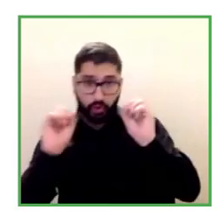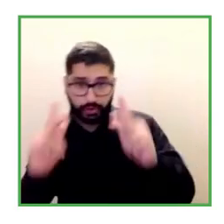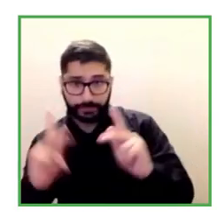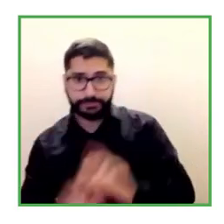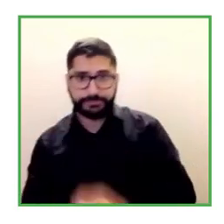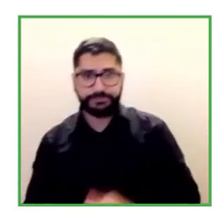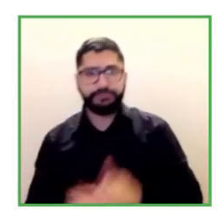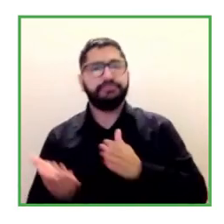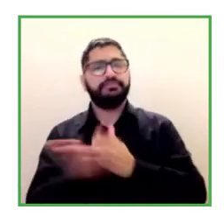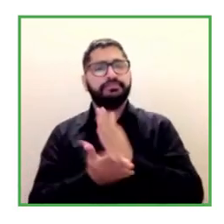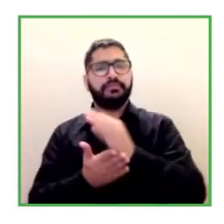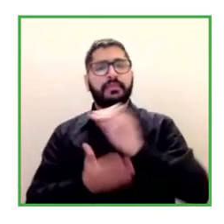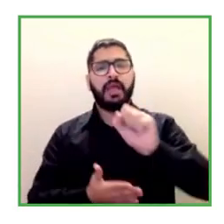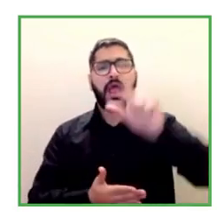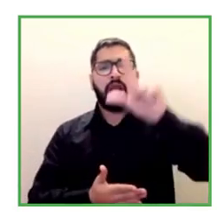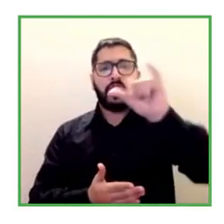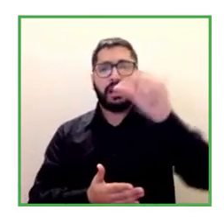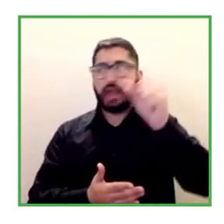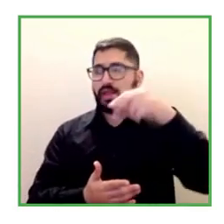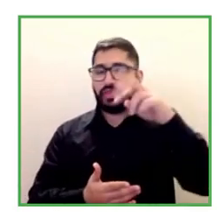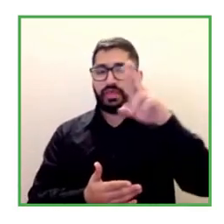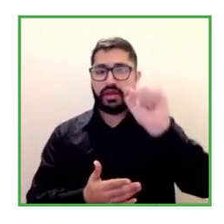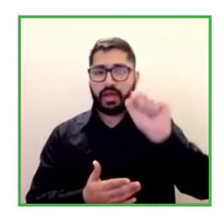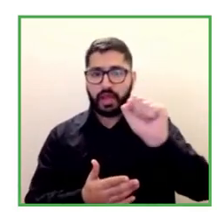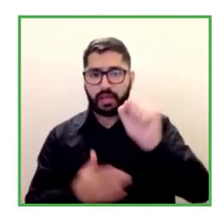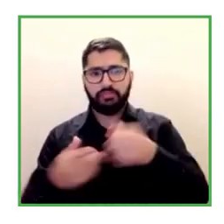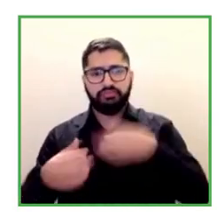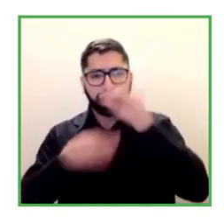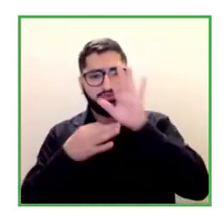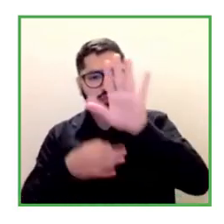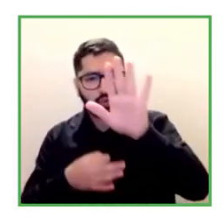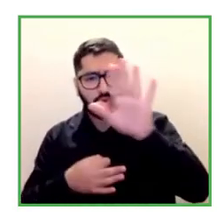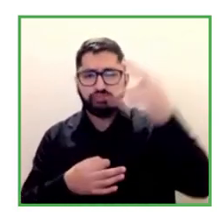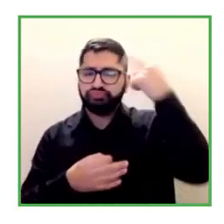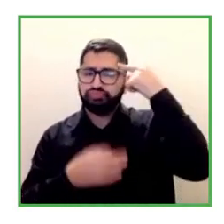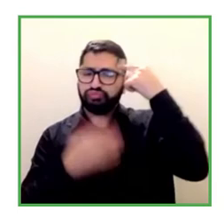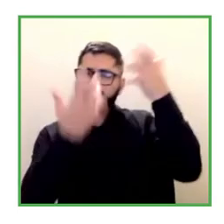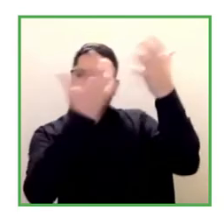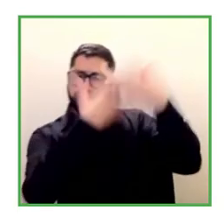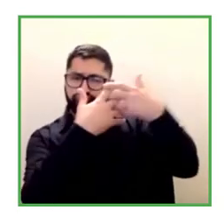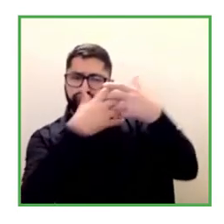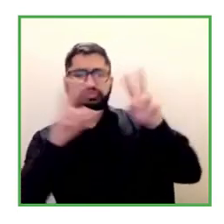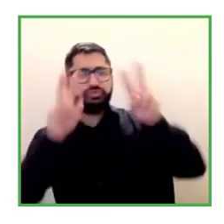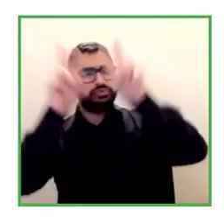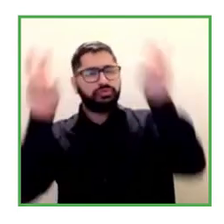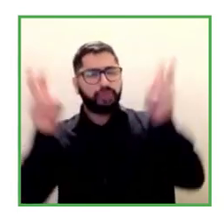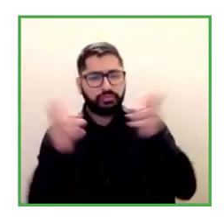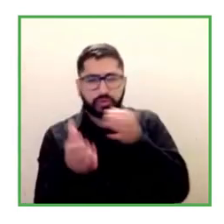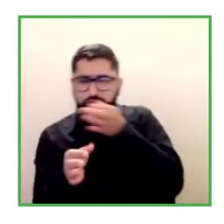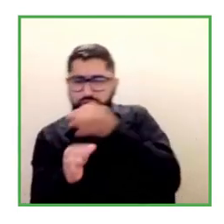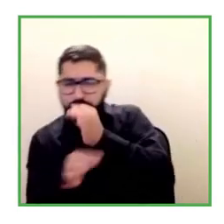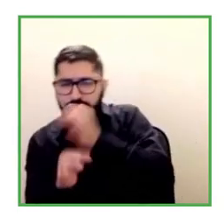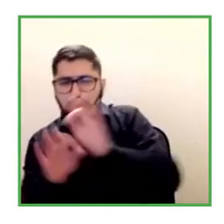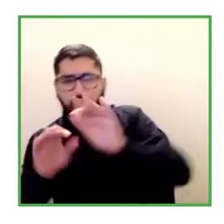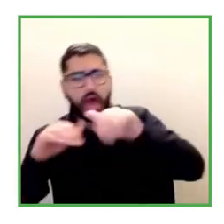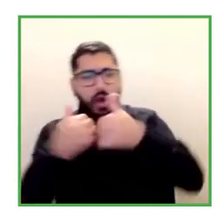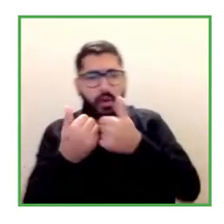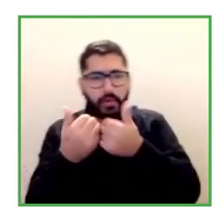Alejandra. I would like to listen to your reflections and recommendations to strengthen